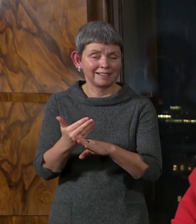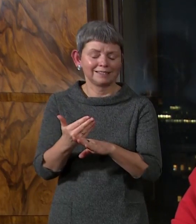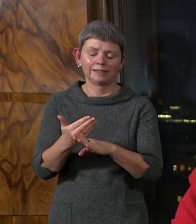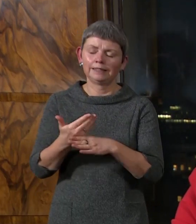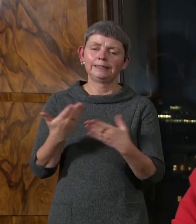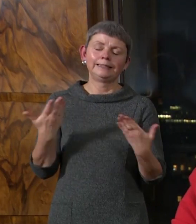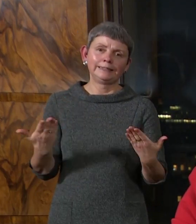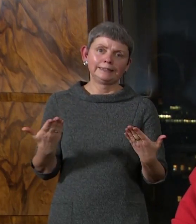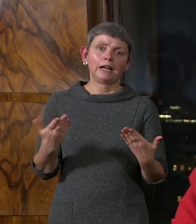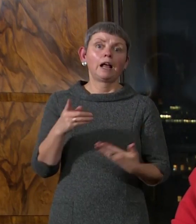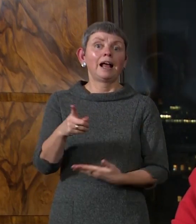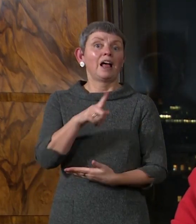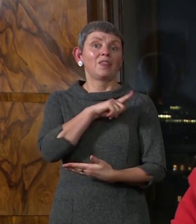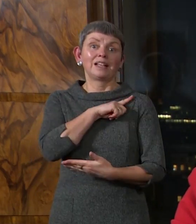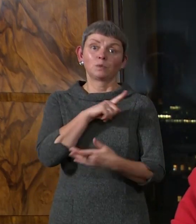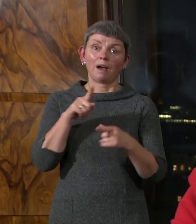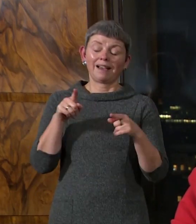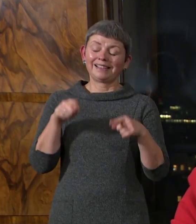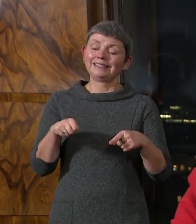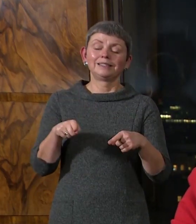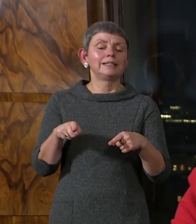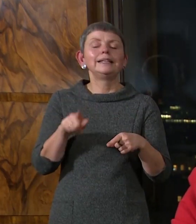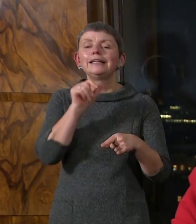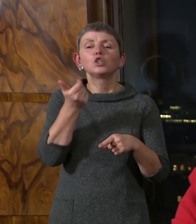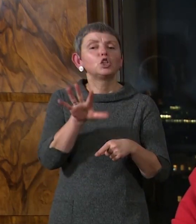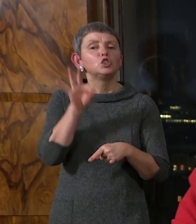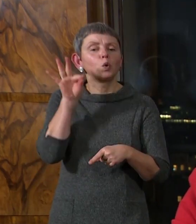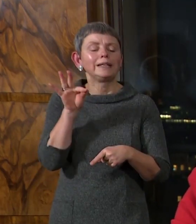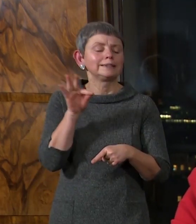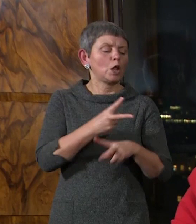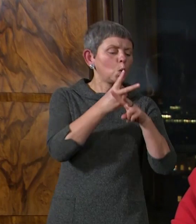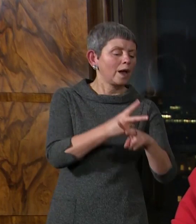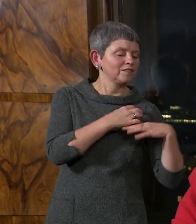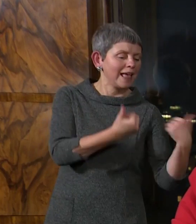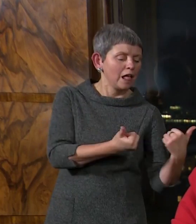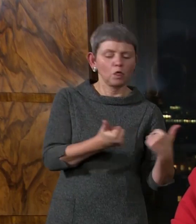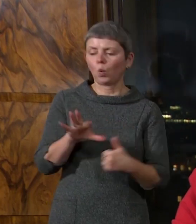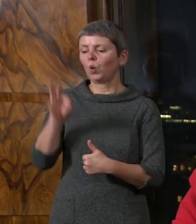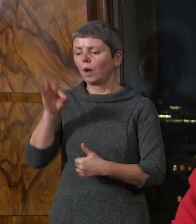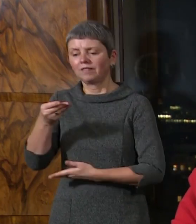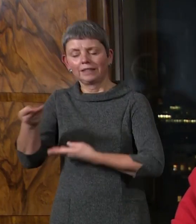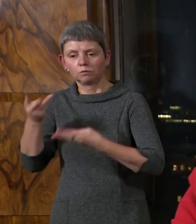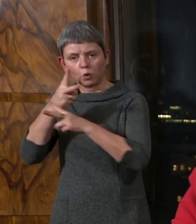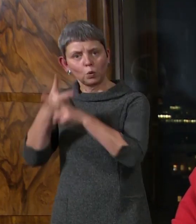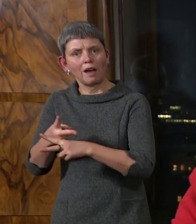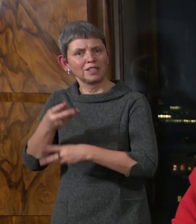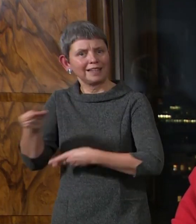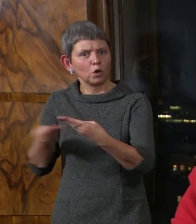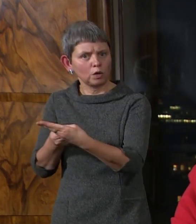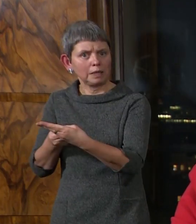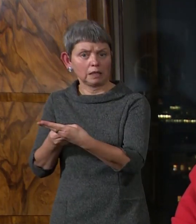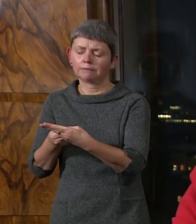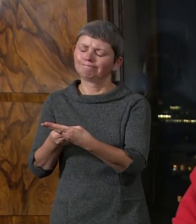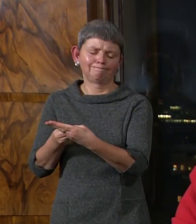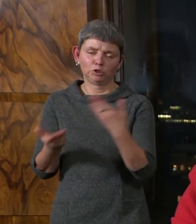is not, and never has been, a choice between protecting health and protecting the economy. If we don't